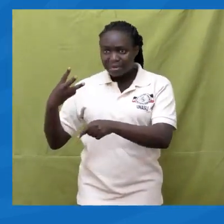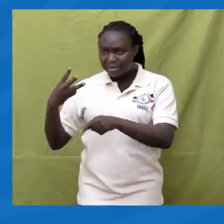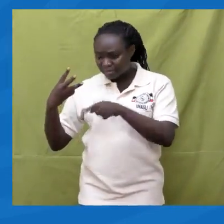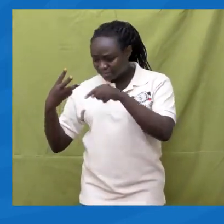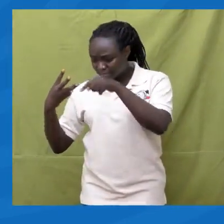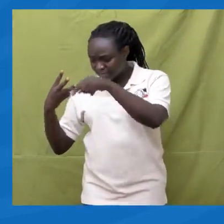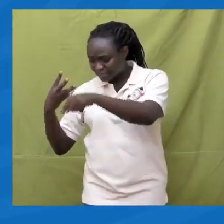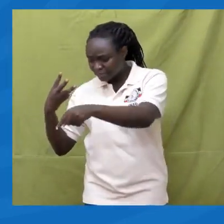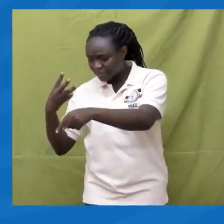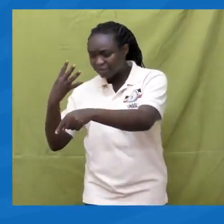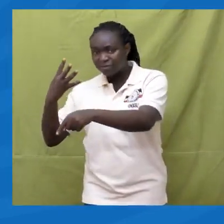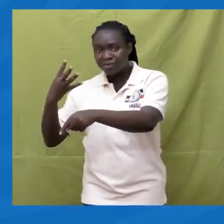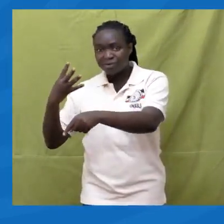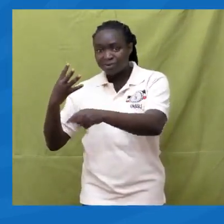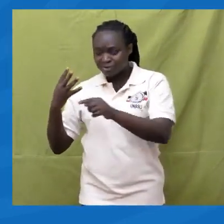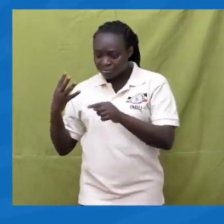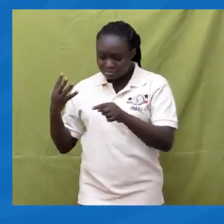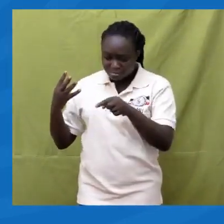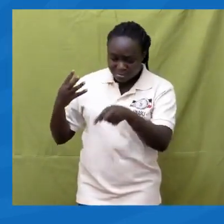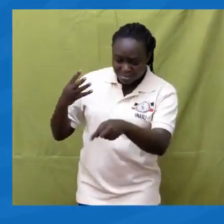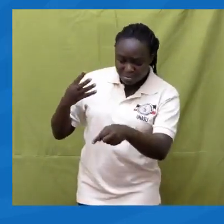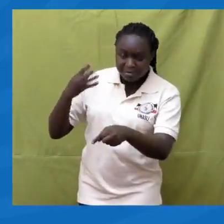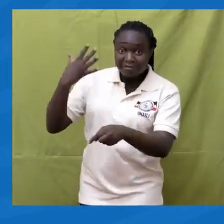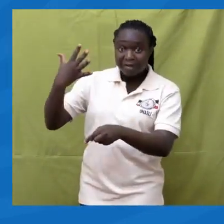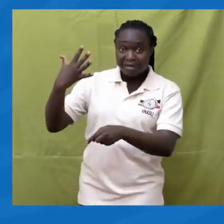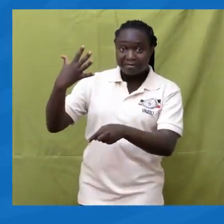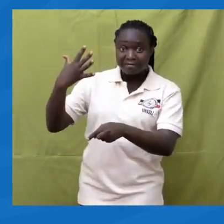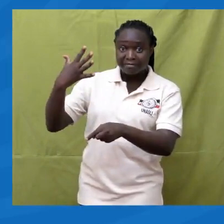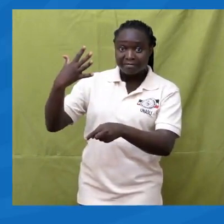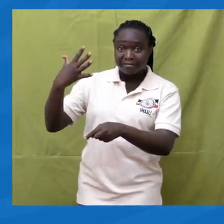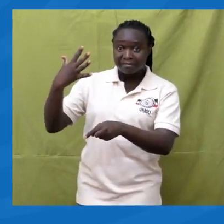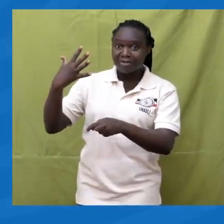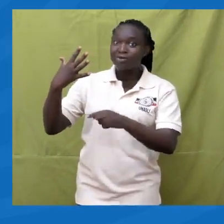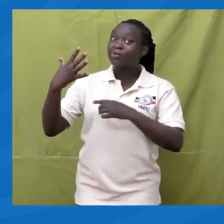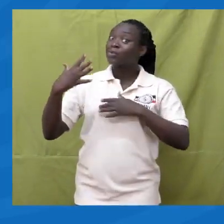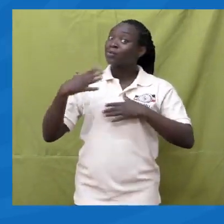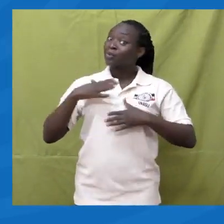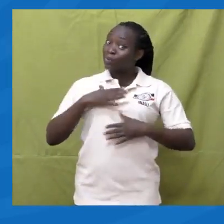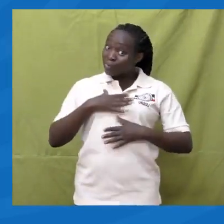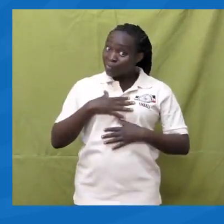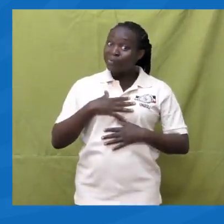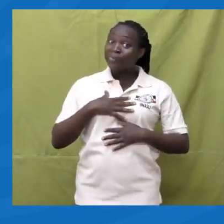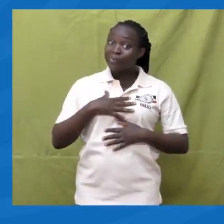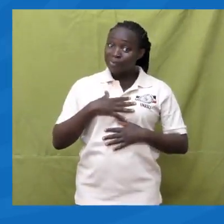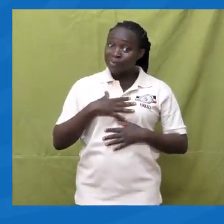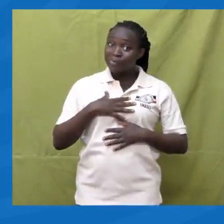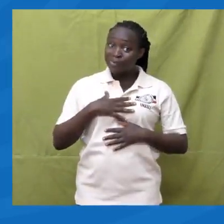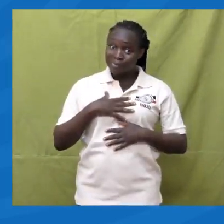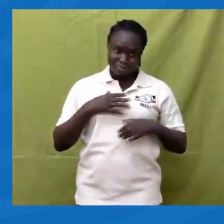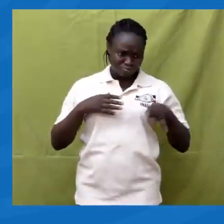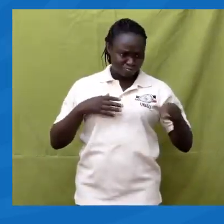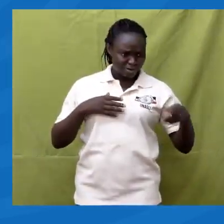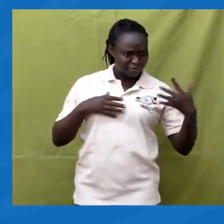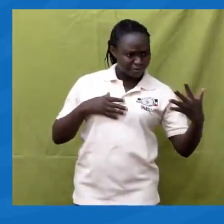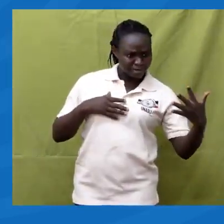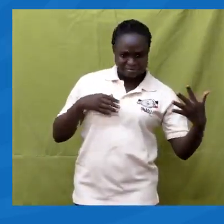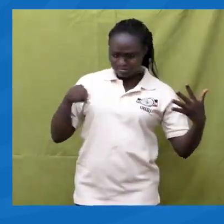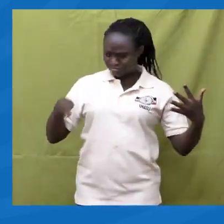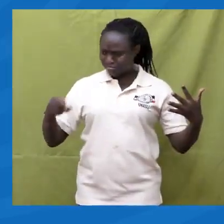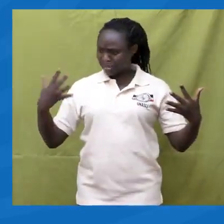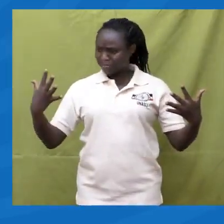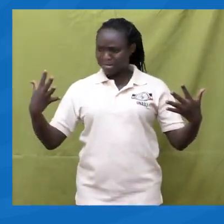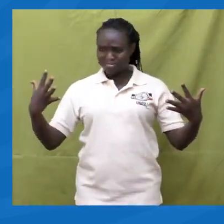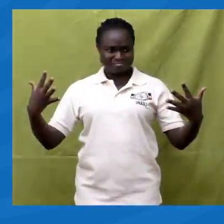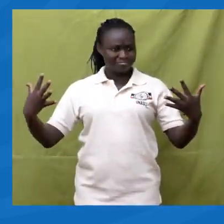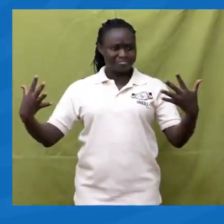4 5 Oh! These sets have the